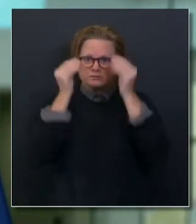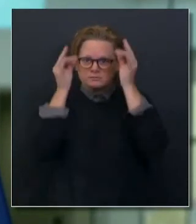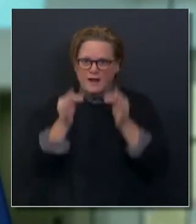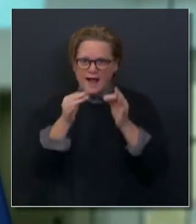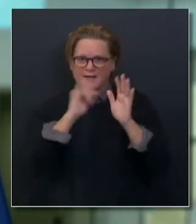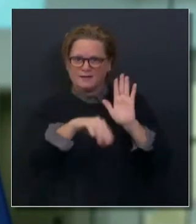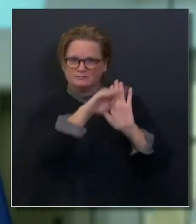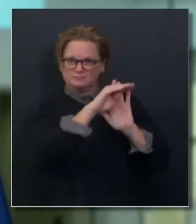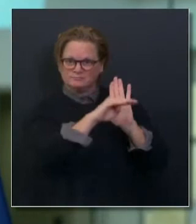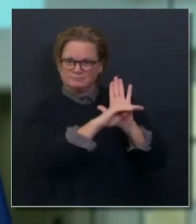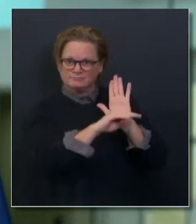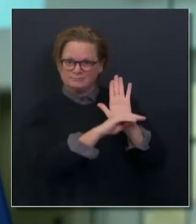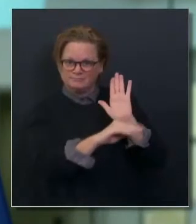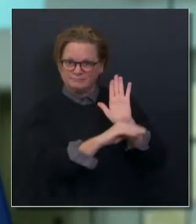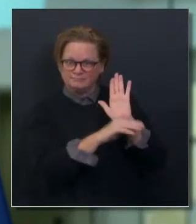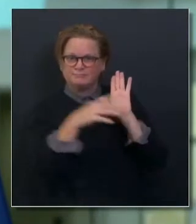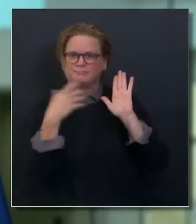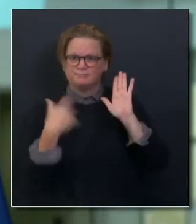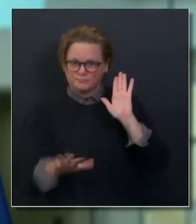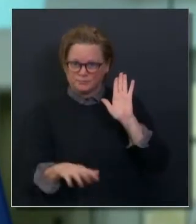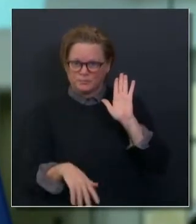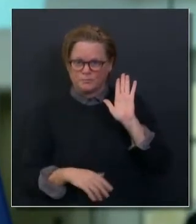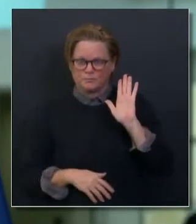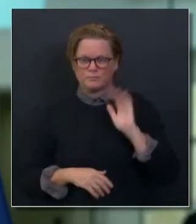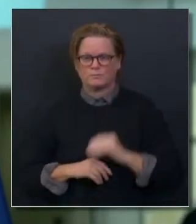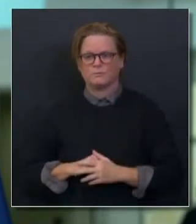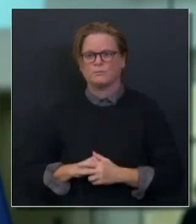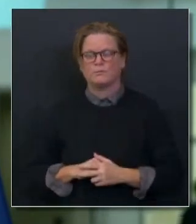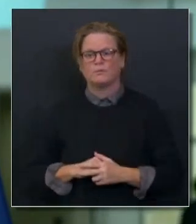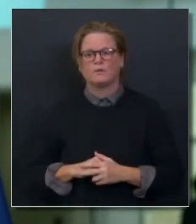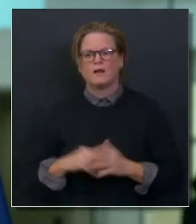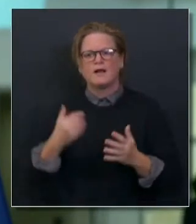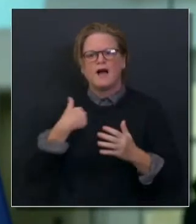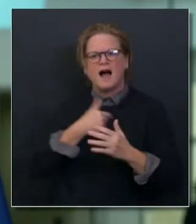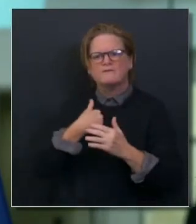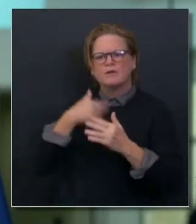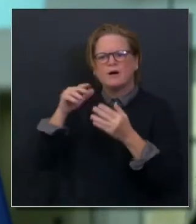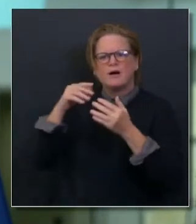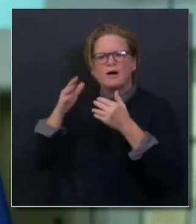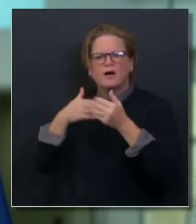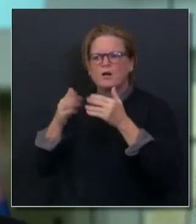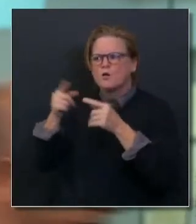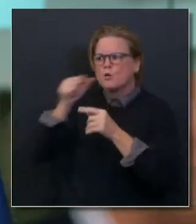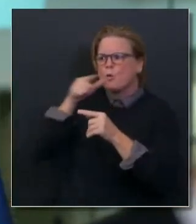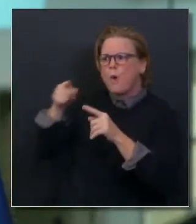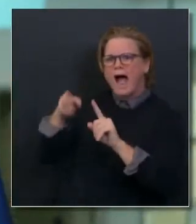additional high risk of having a bad outcome if they were to be infected by COVID.